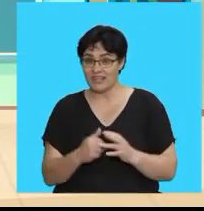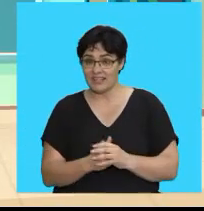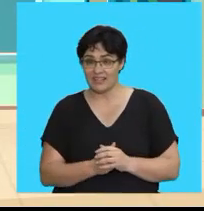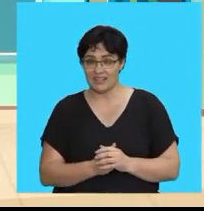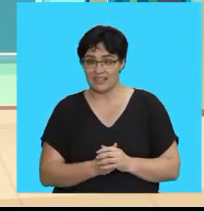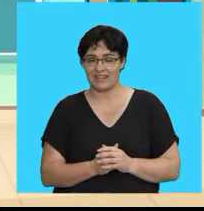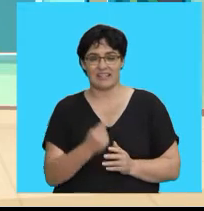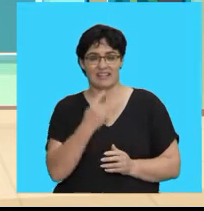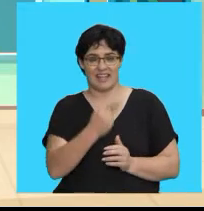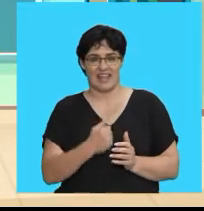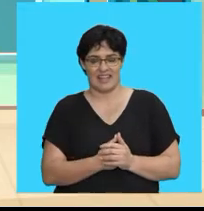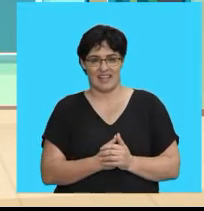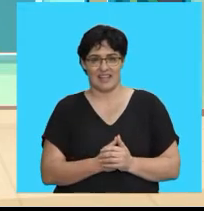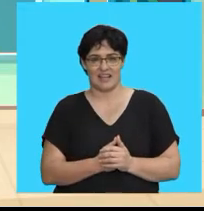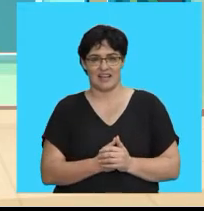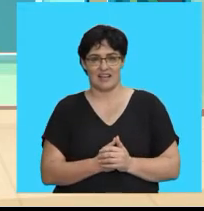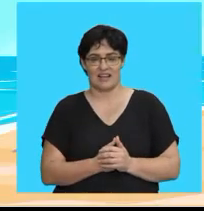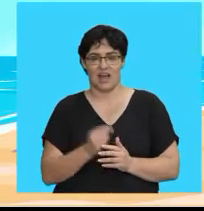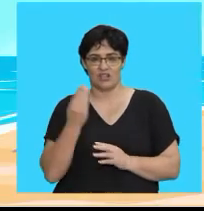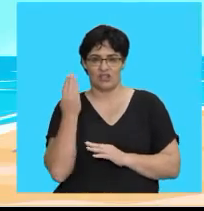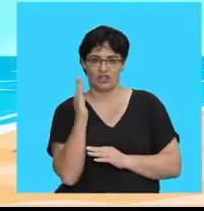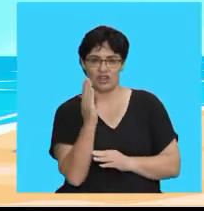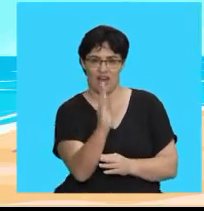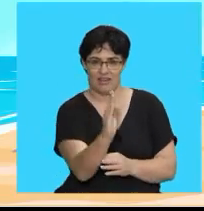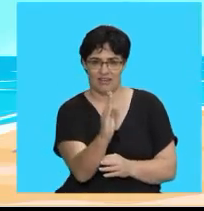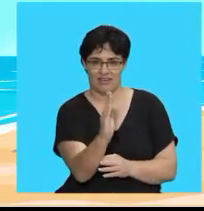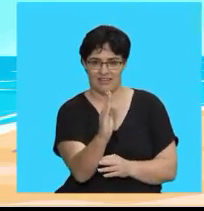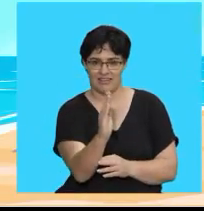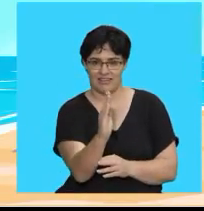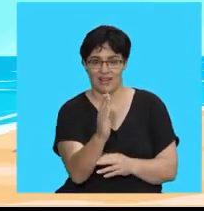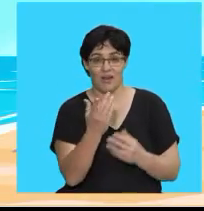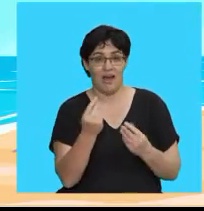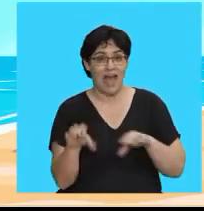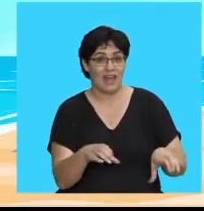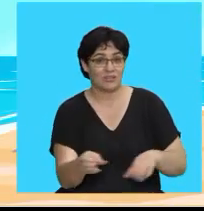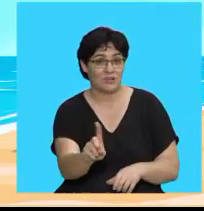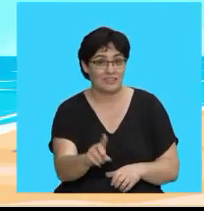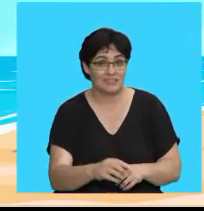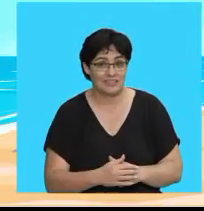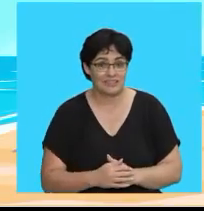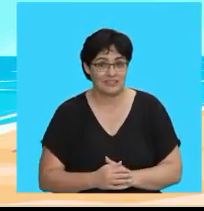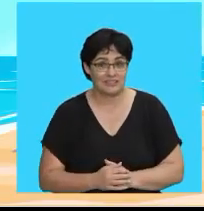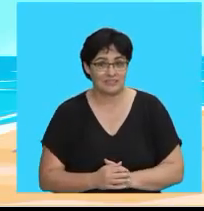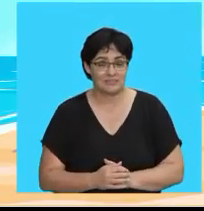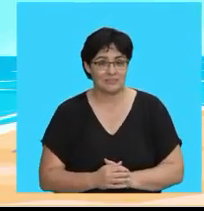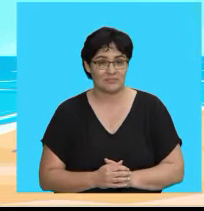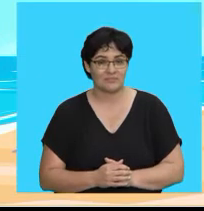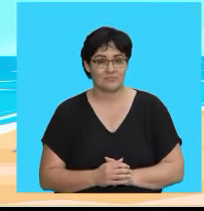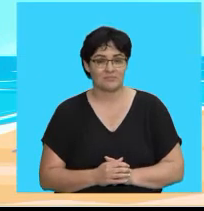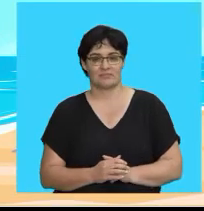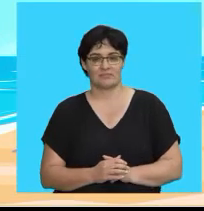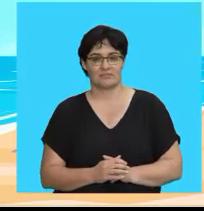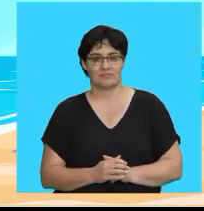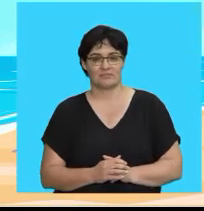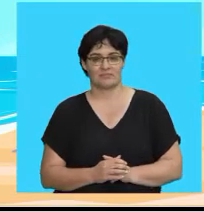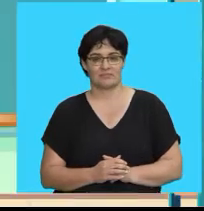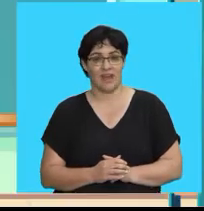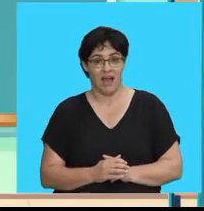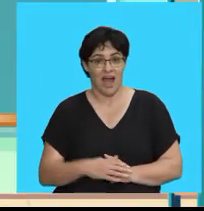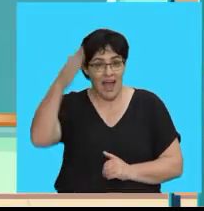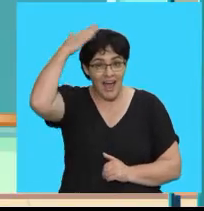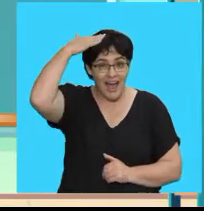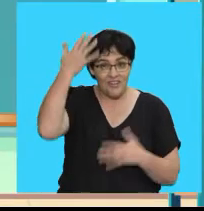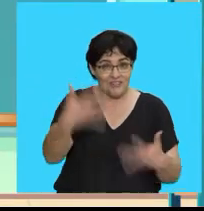Ready to listen? Say, shark And do the correct action Shark,